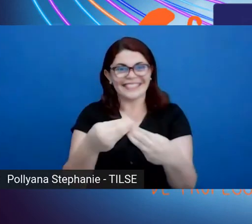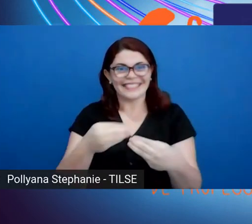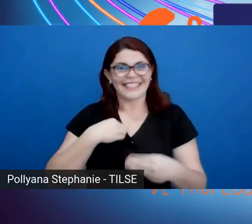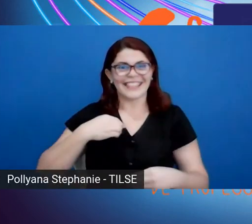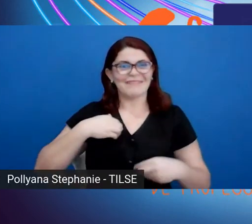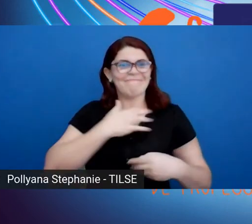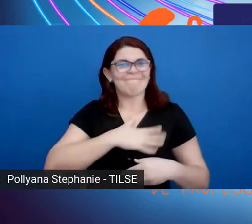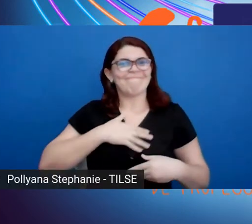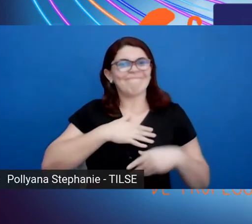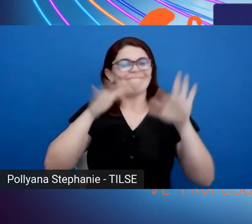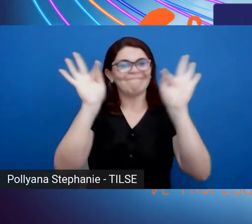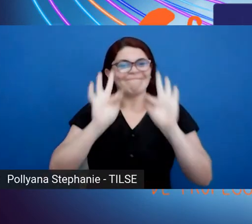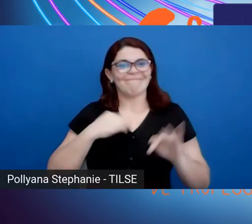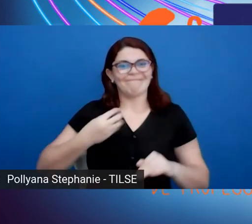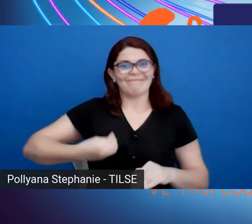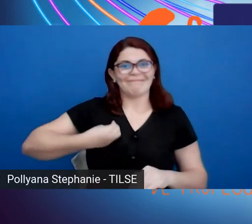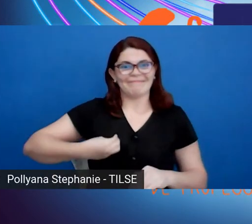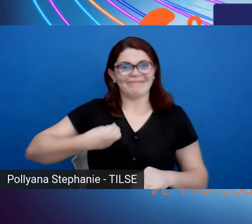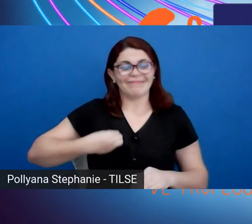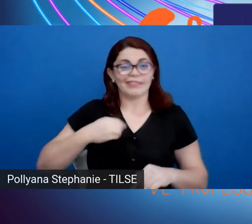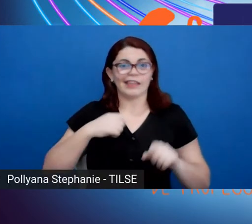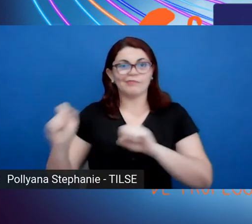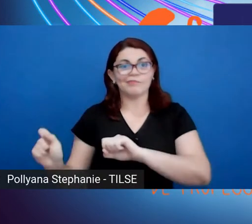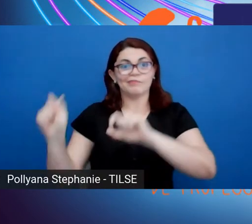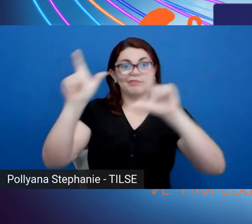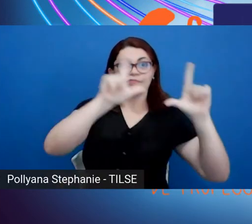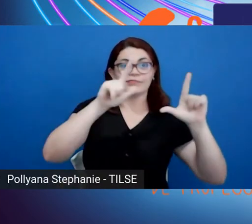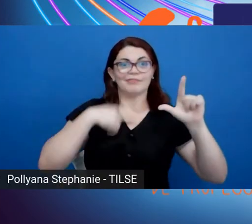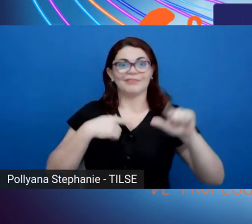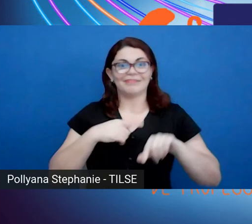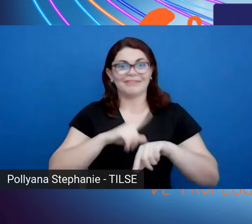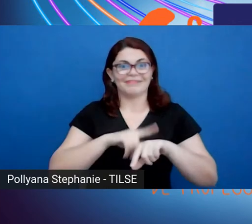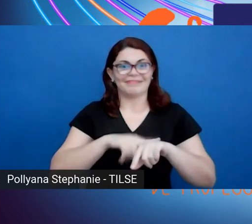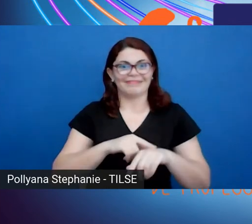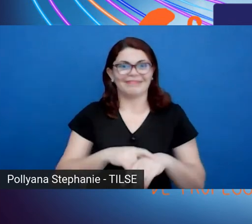here. I'm going to go ahead and share my screen, then we'll get started.